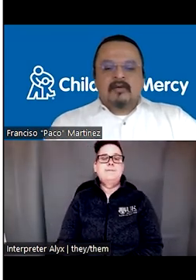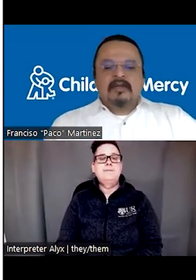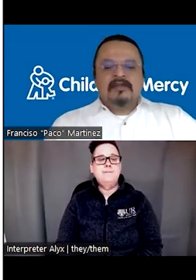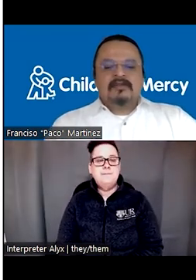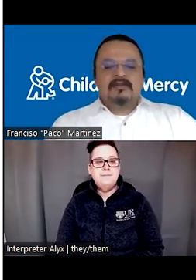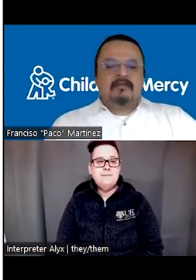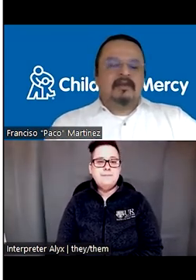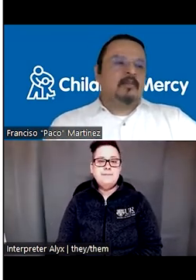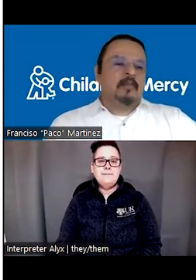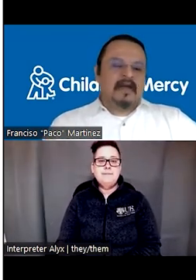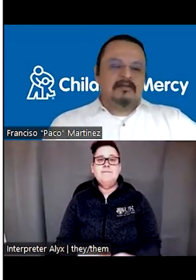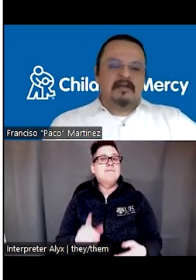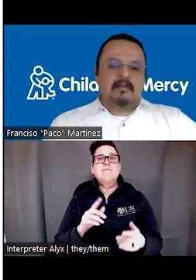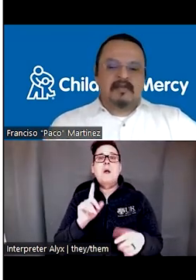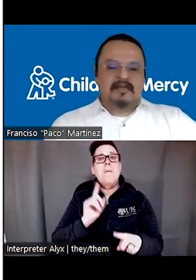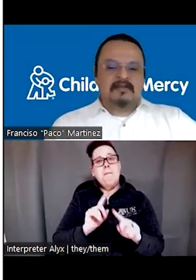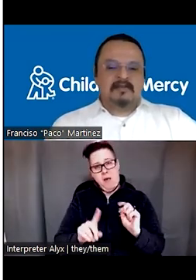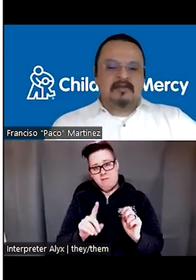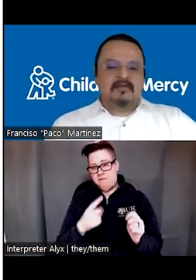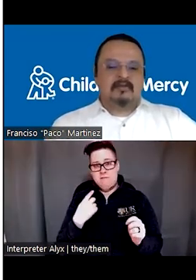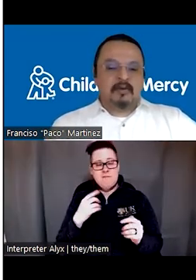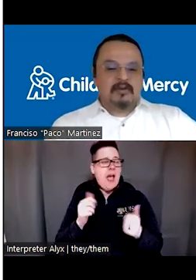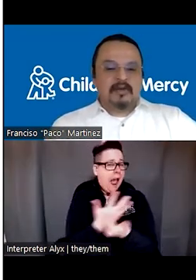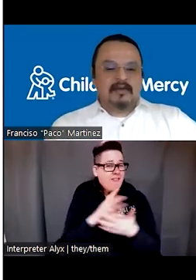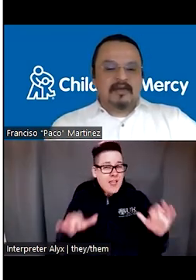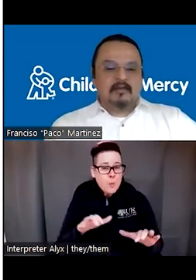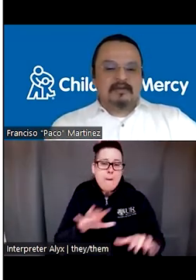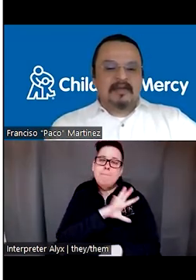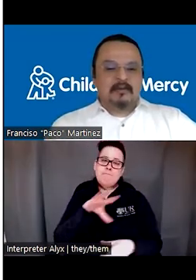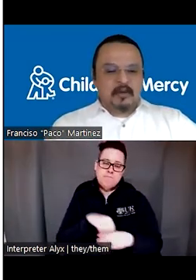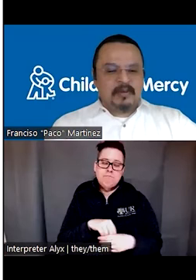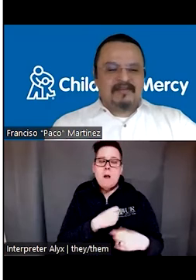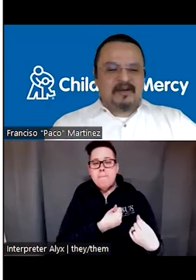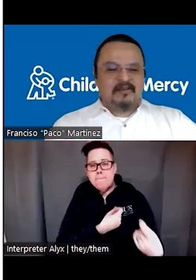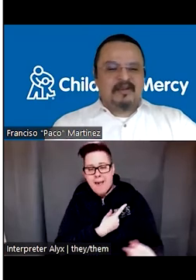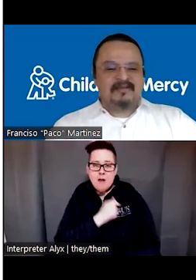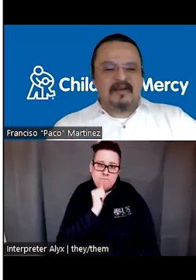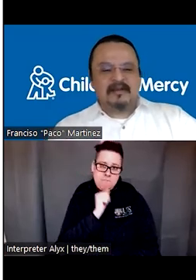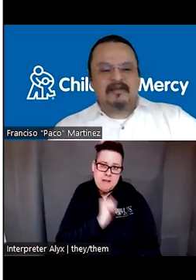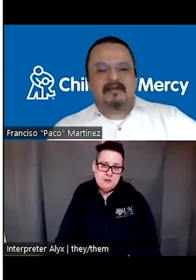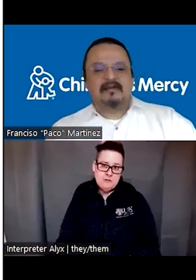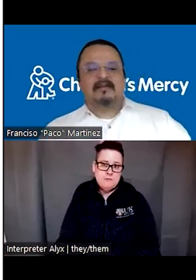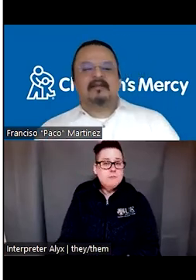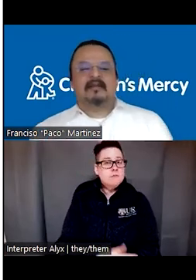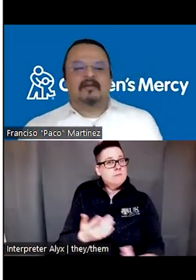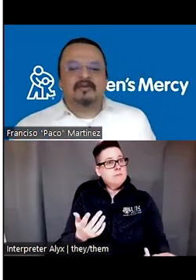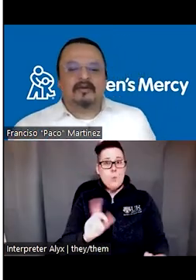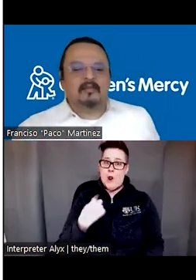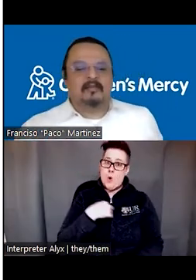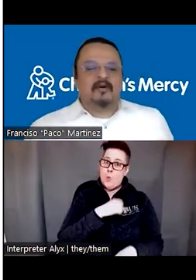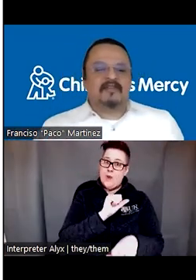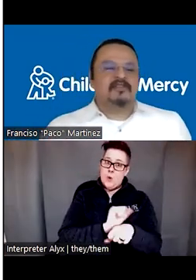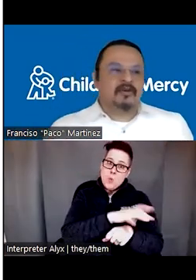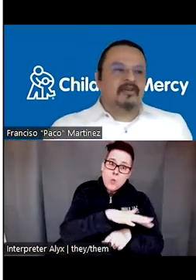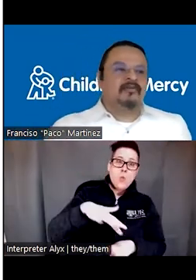So we need to do that with compassion and patience, because we want to create that, that workplace environment, right? That, that is going to